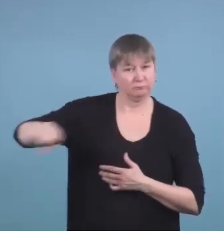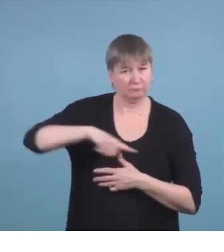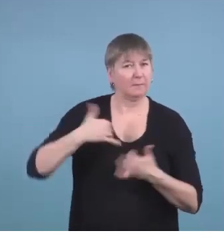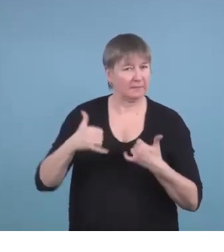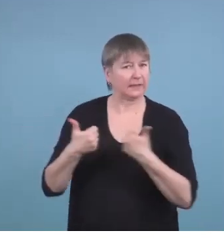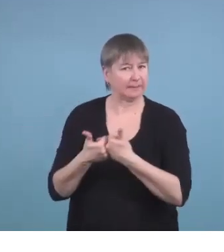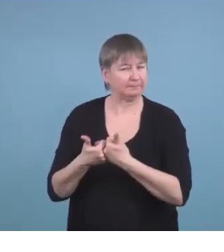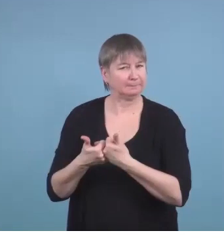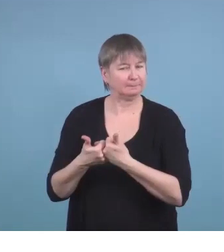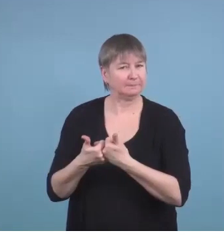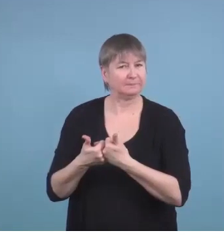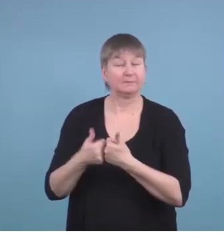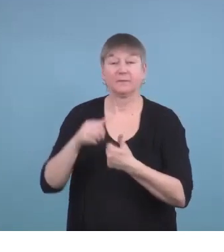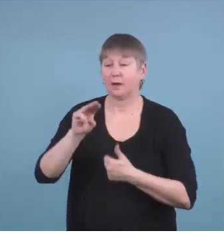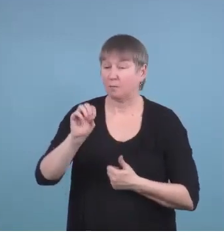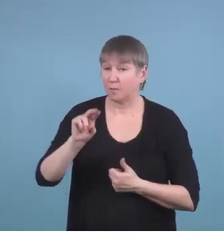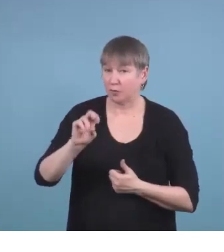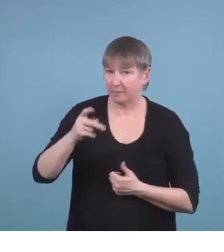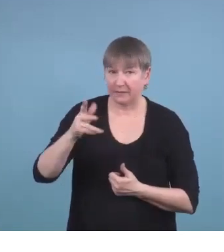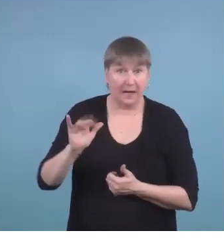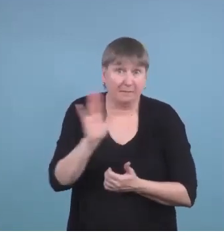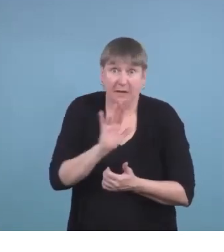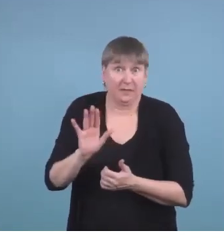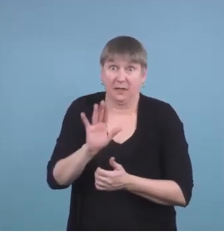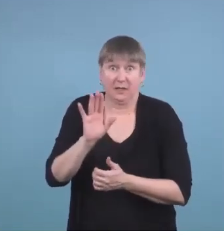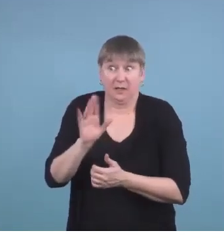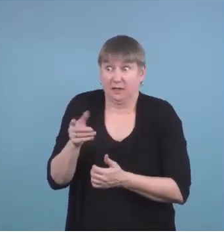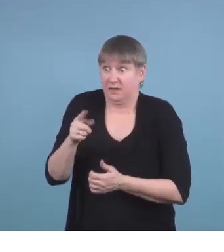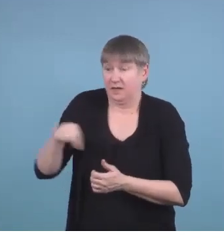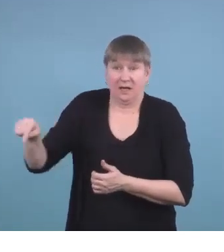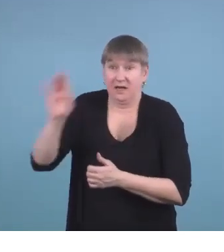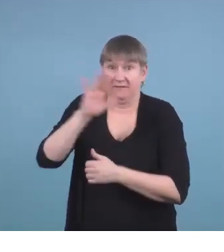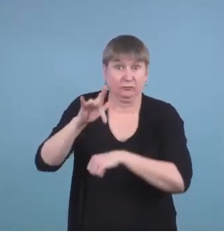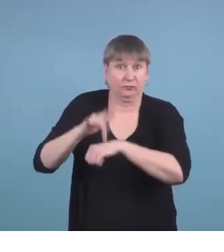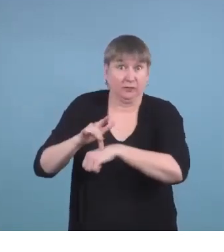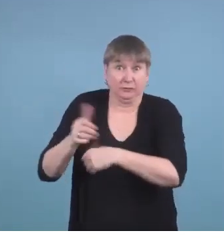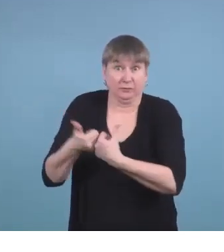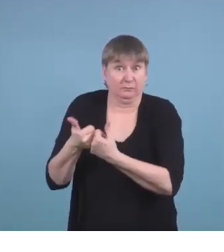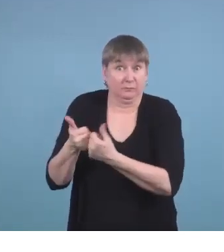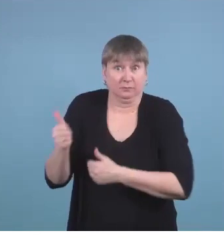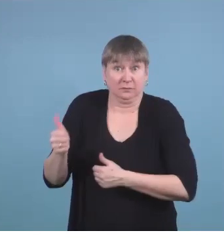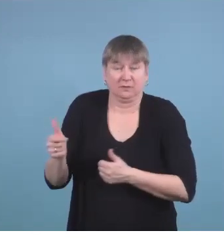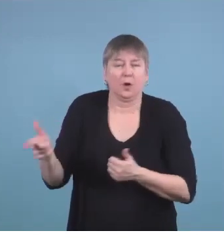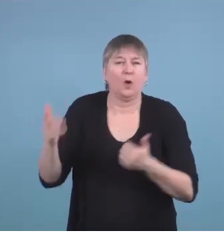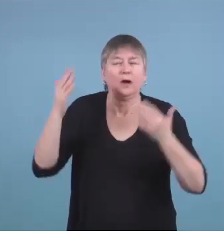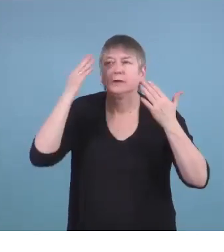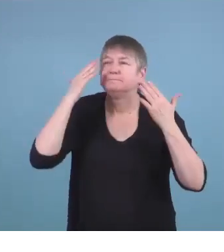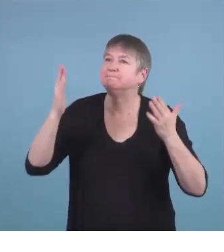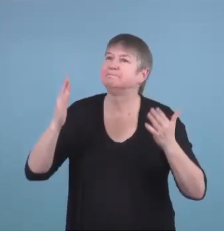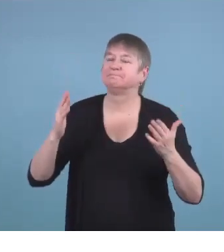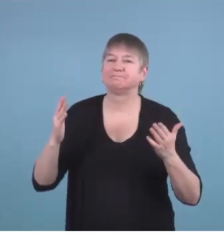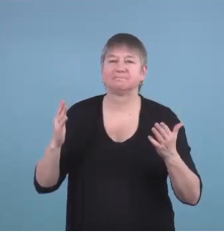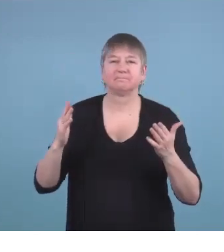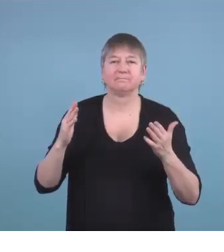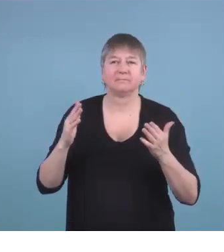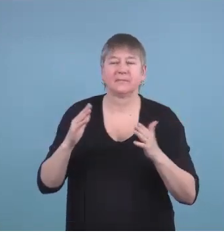Playing Monopoly, they might have never played it. They don't know necessarily how to count